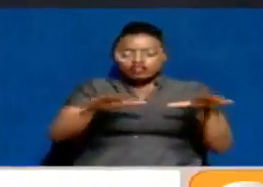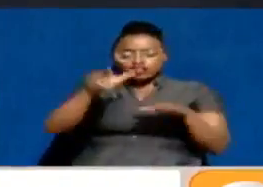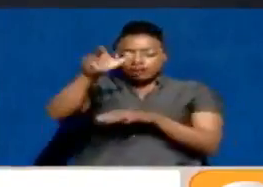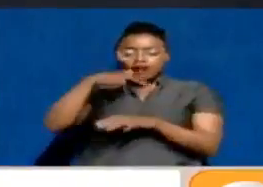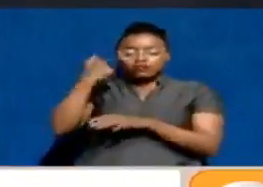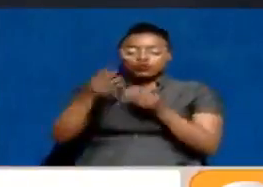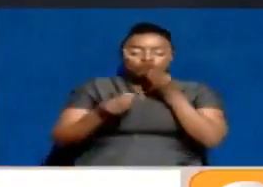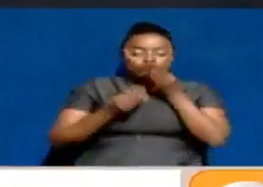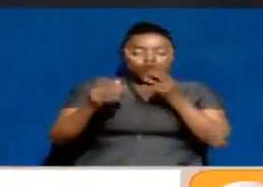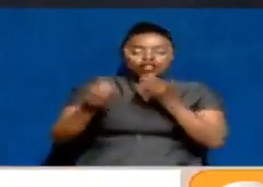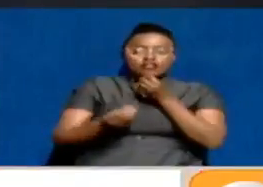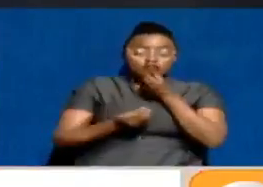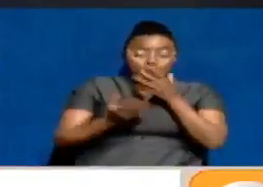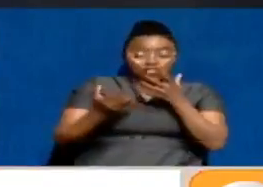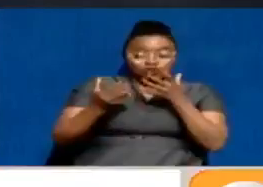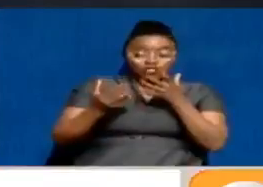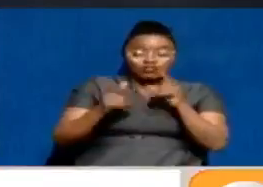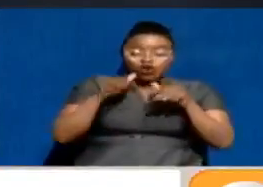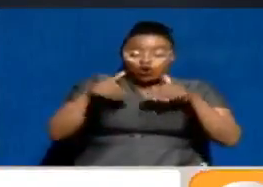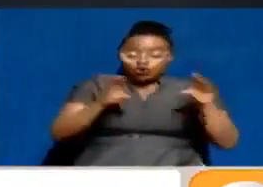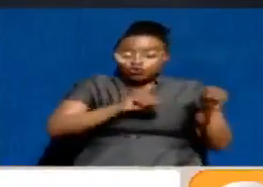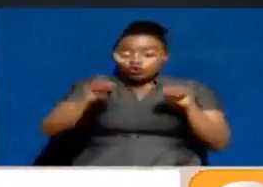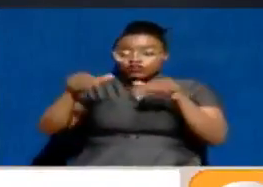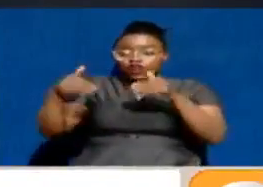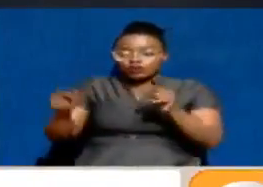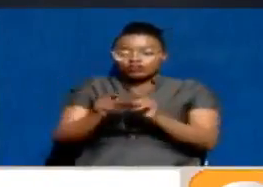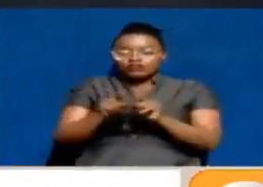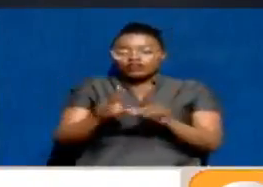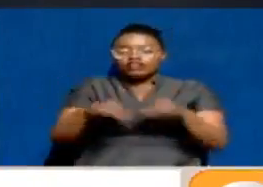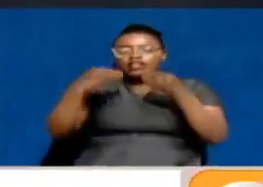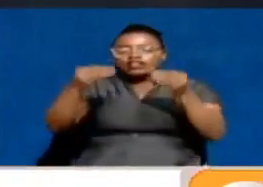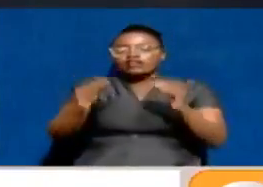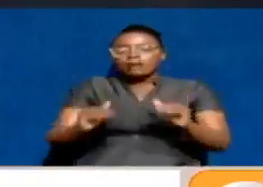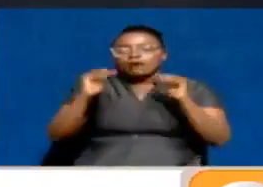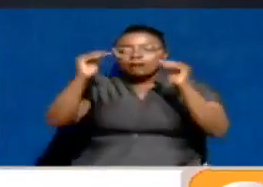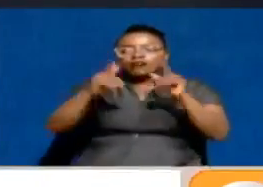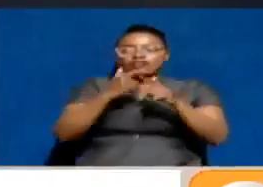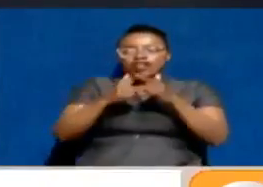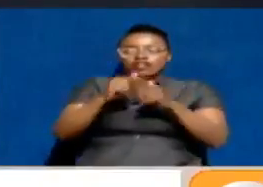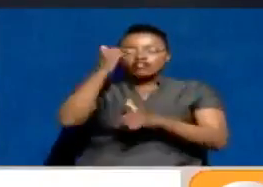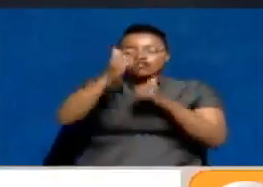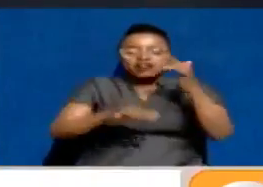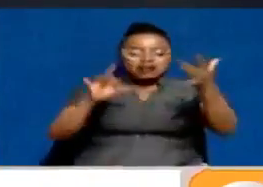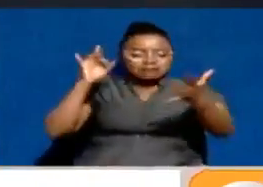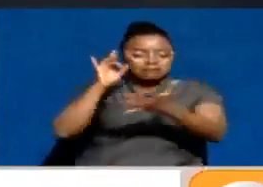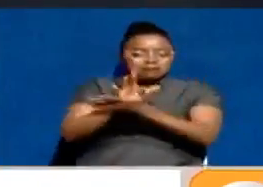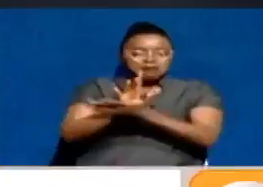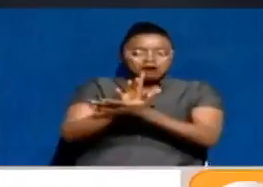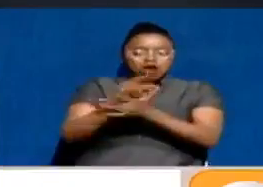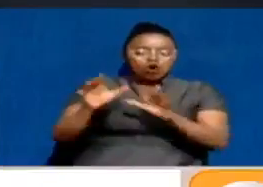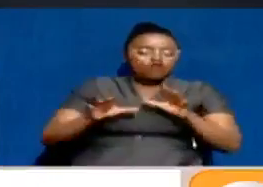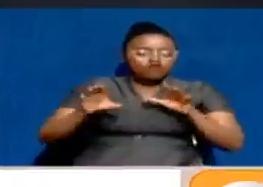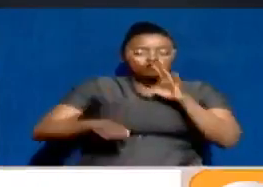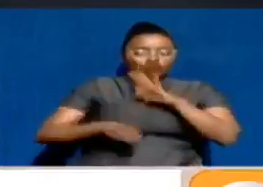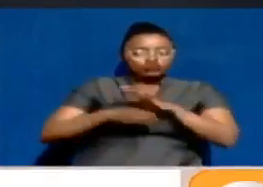whistleblower. Then suddenly either transfer them or purport to give them a promotion. And then finally sack them or force them